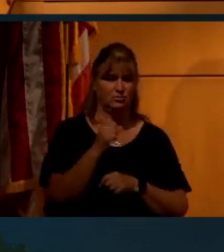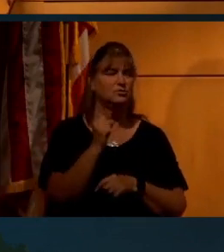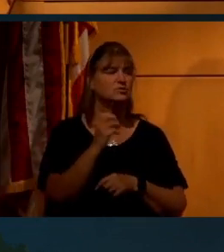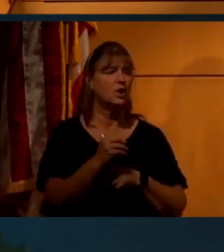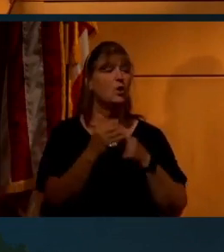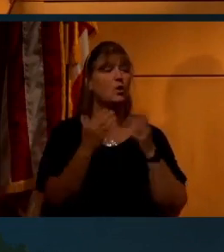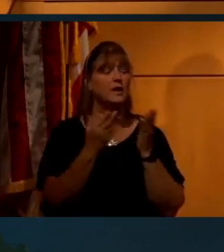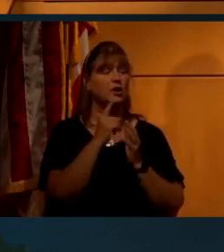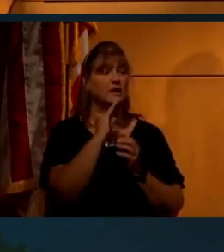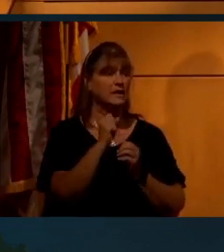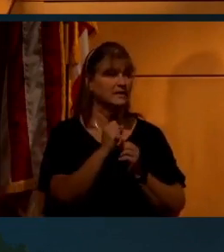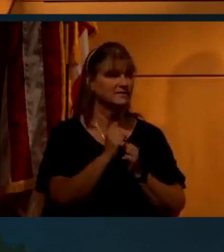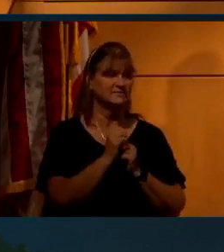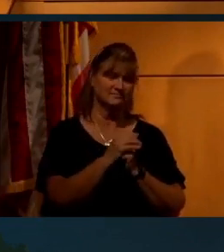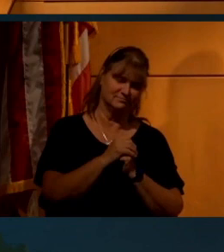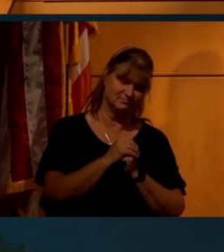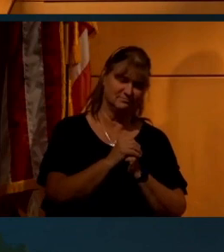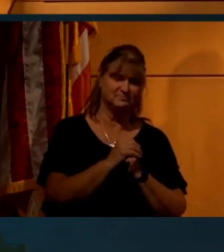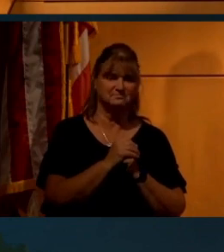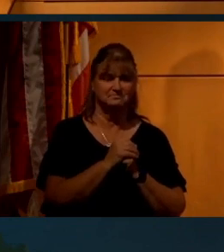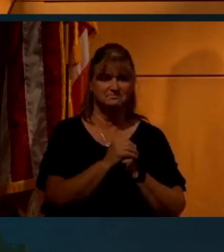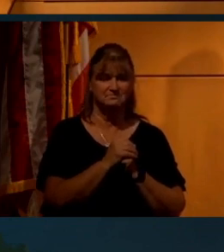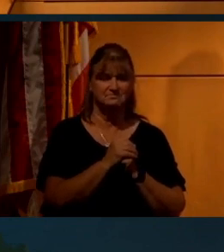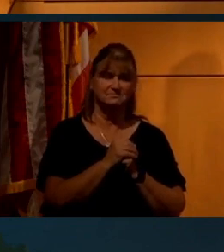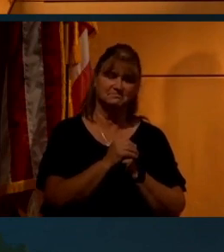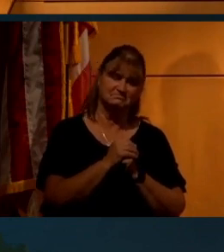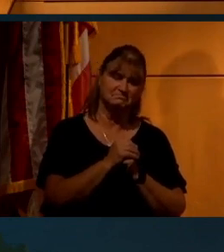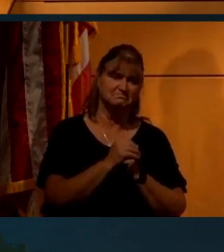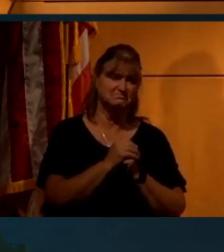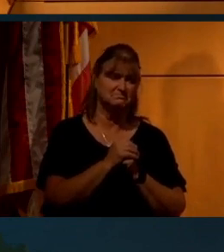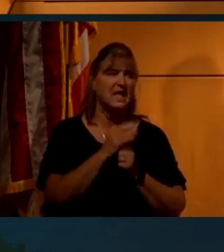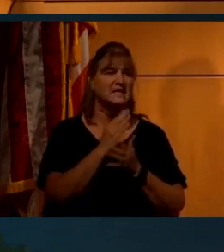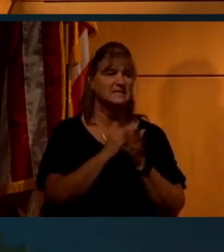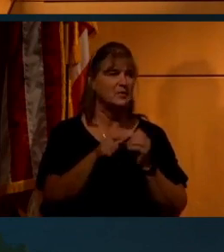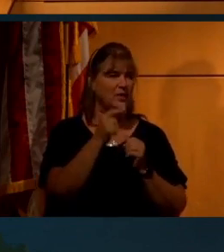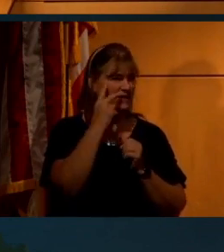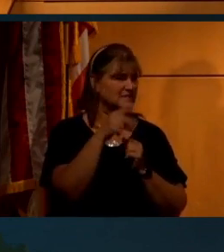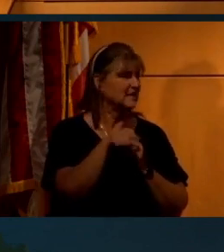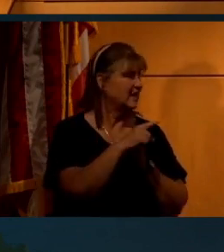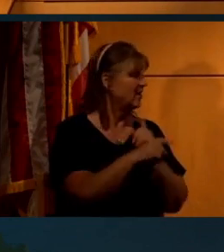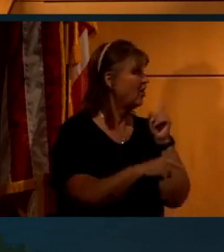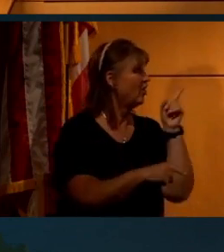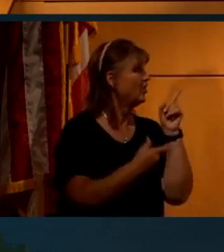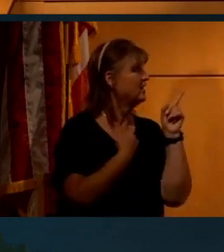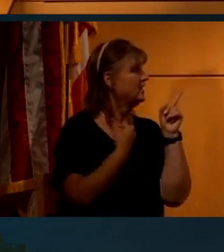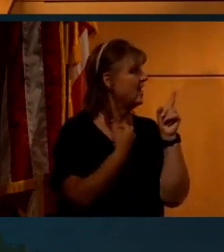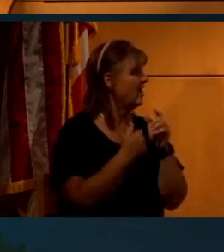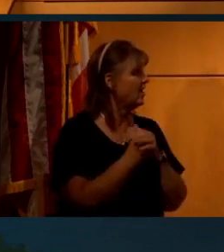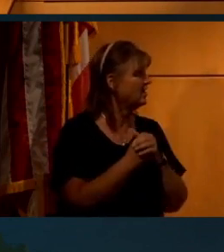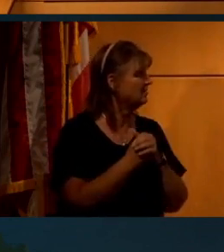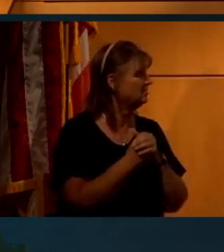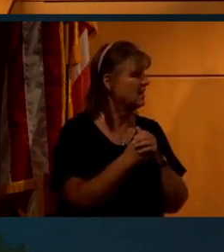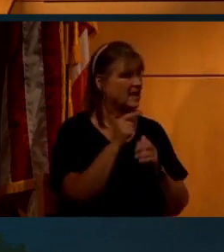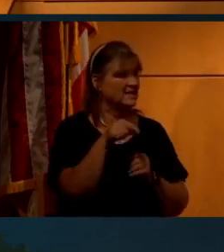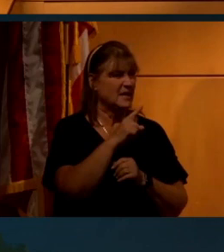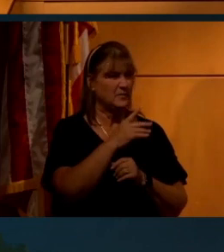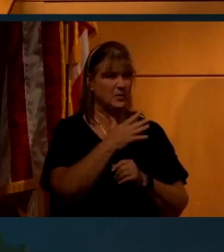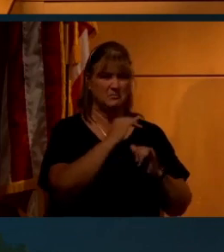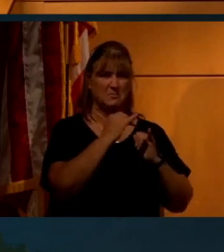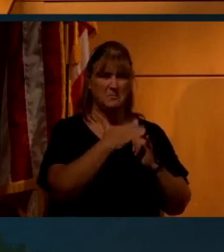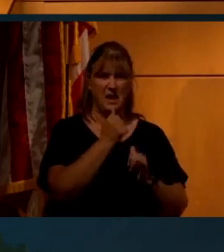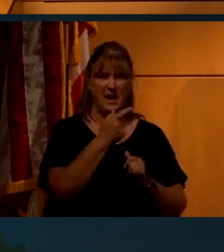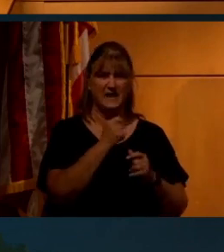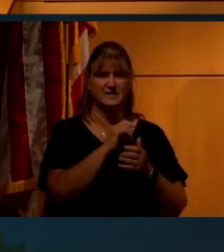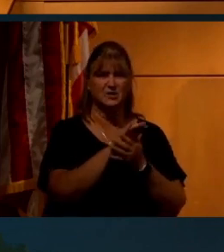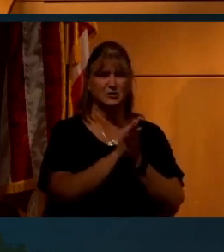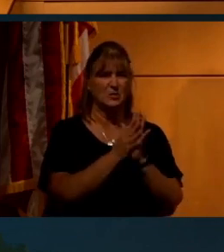is, and some of you I can see are out here pretty young, and some of you look like you're my age and about